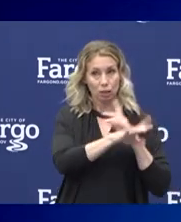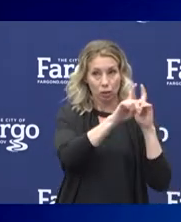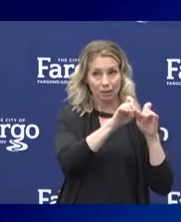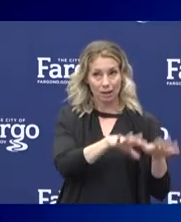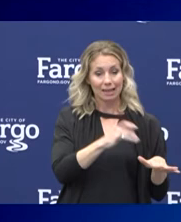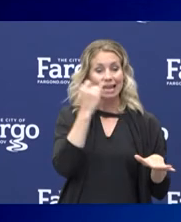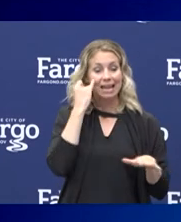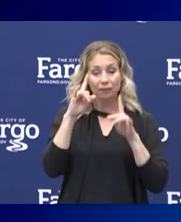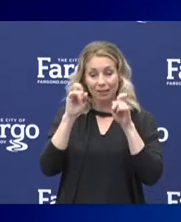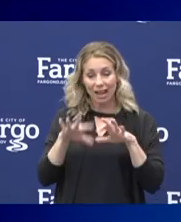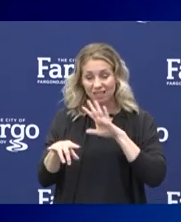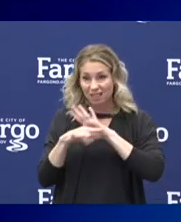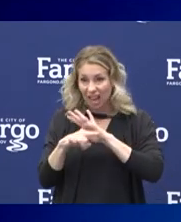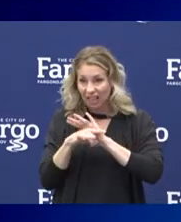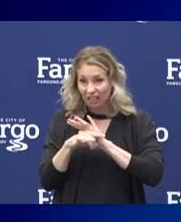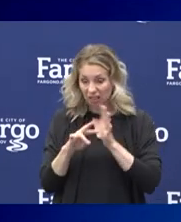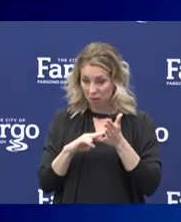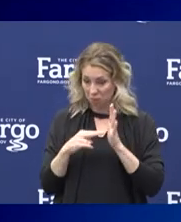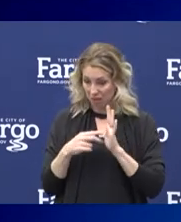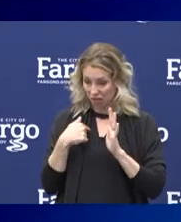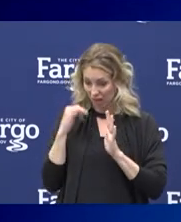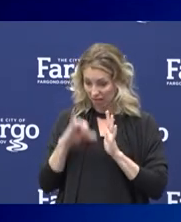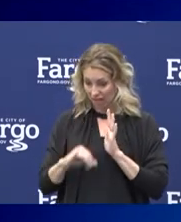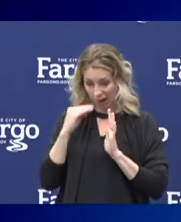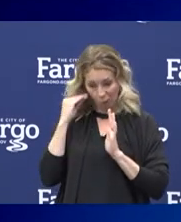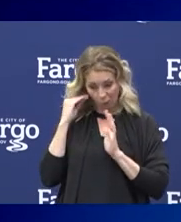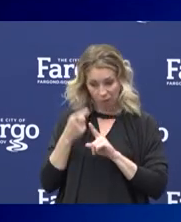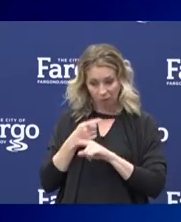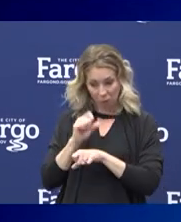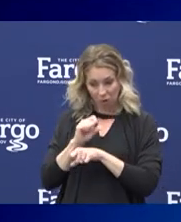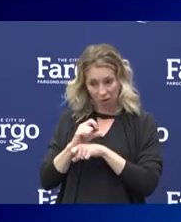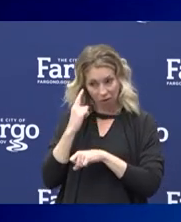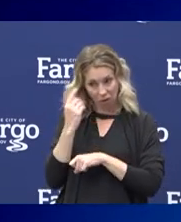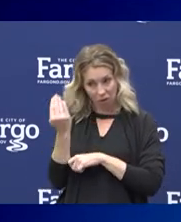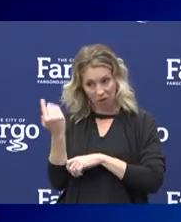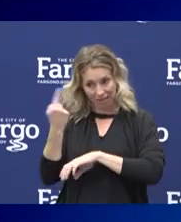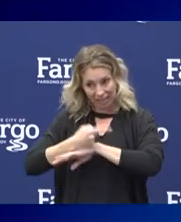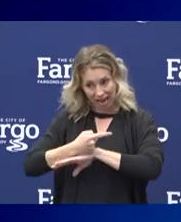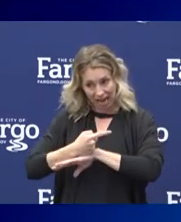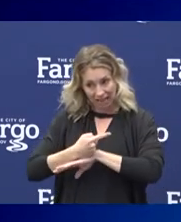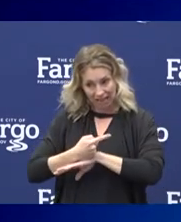back negative, should they continue to stay home from work for 14 days?